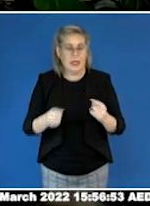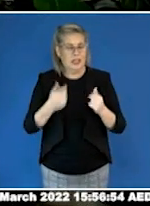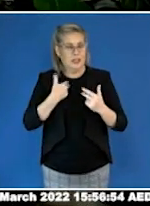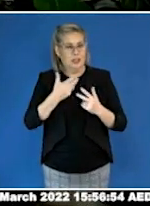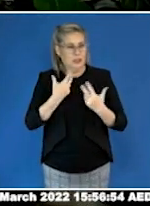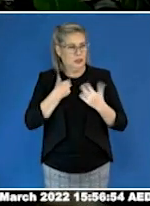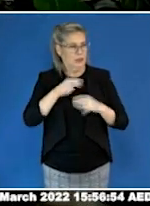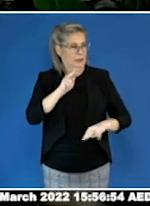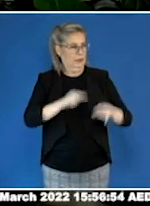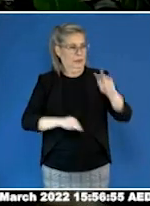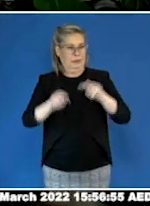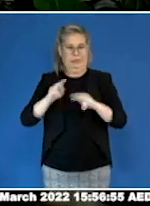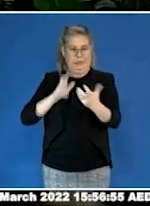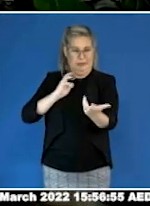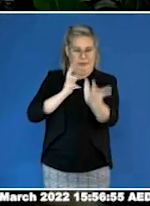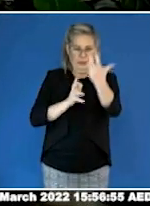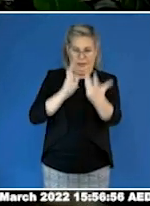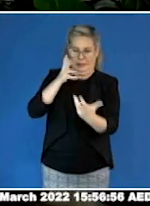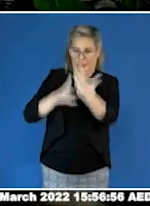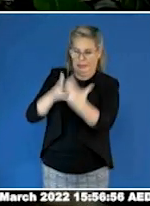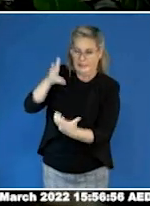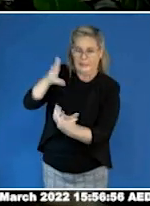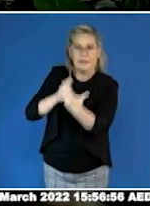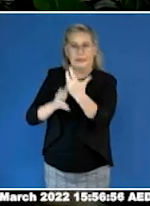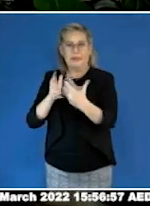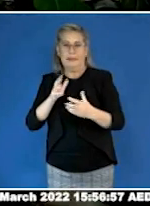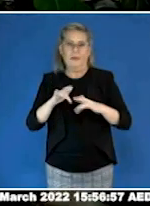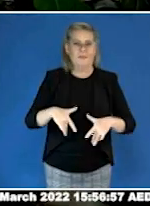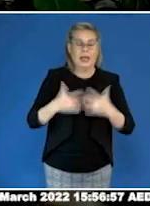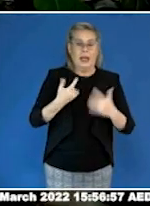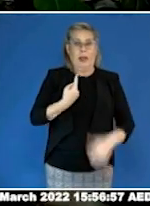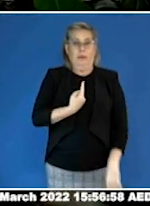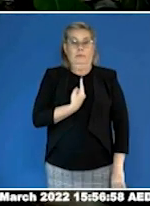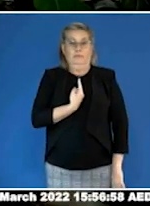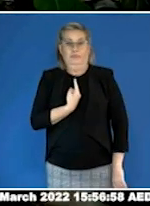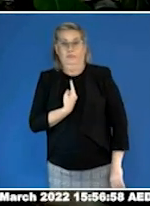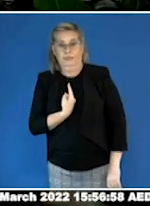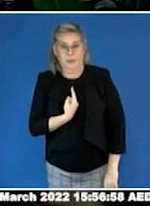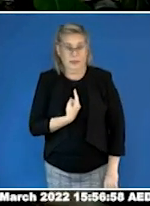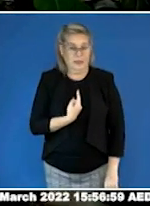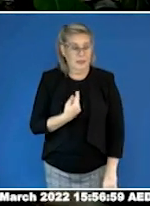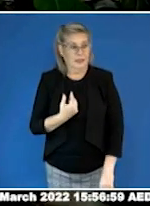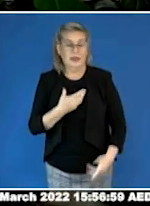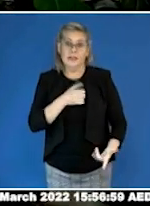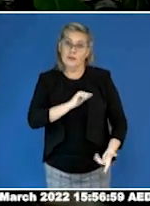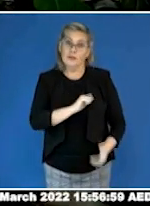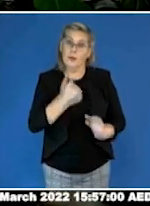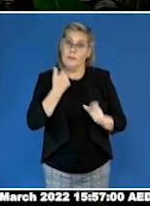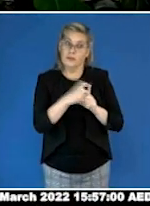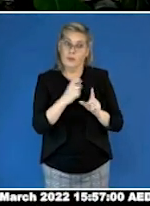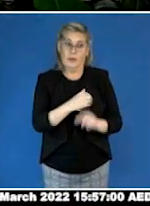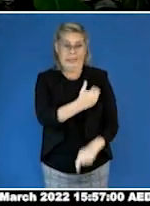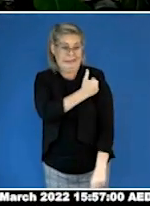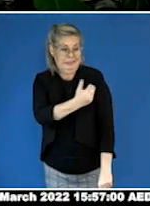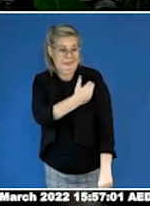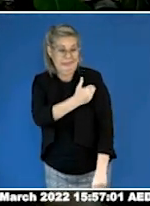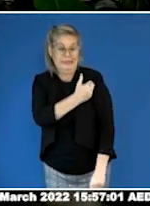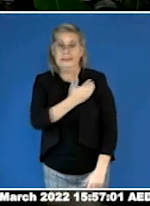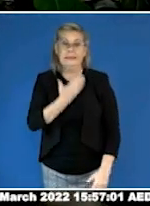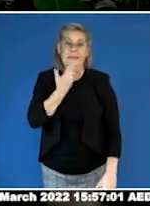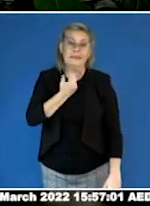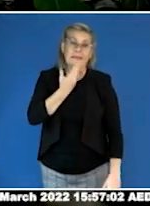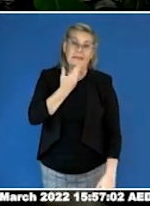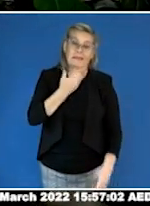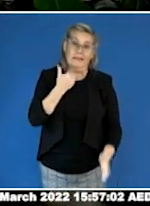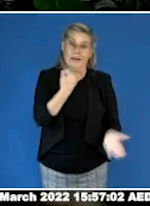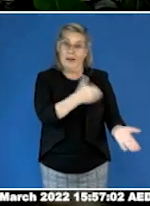self-worth, feeling isolated and alone, and so she asked me to help her. Our first event we